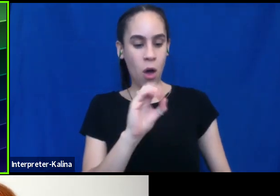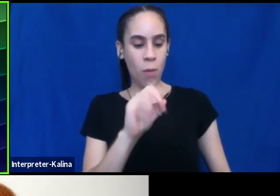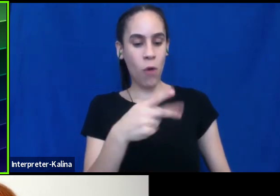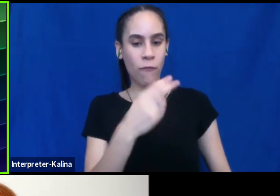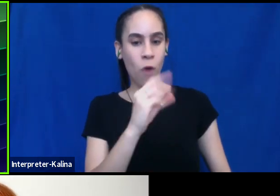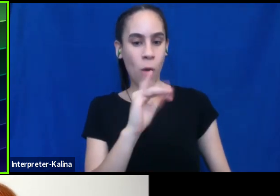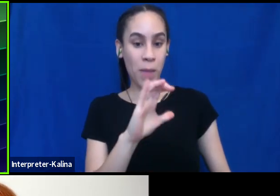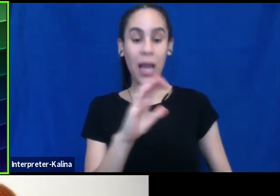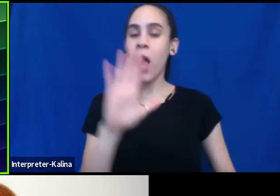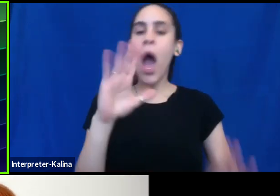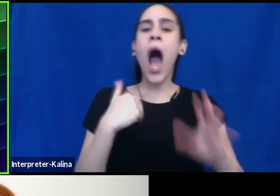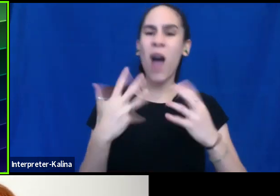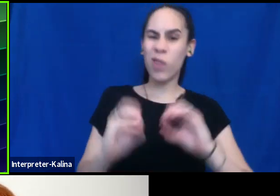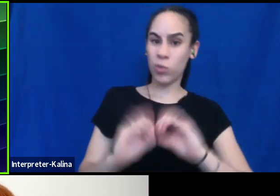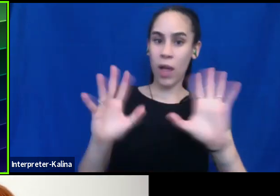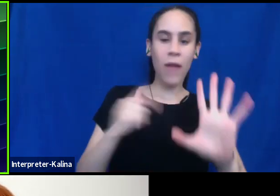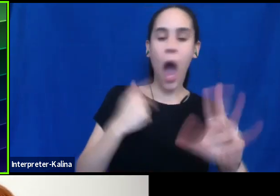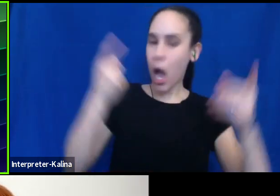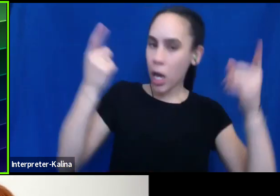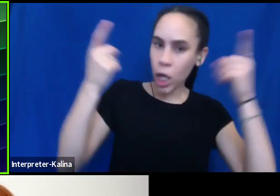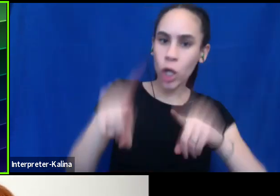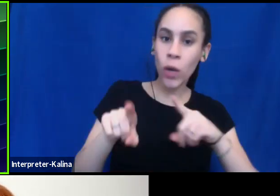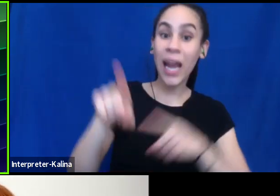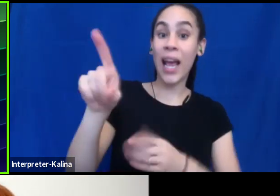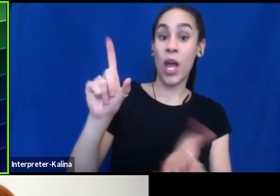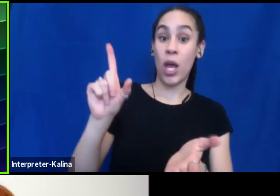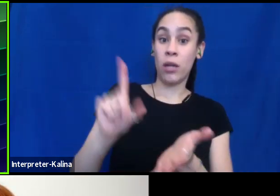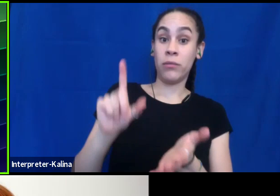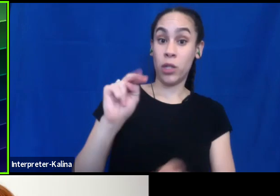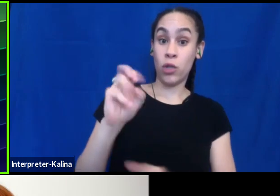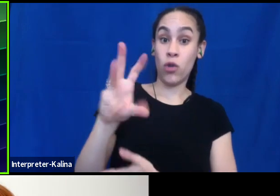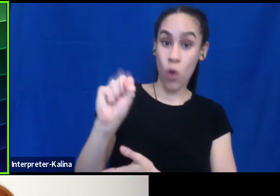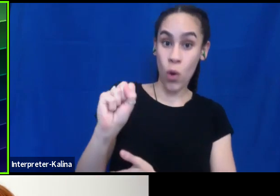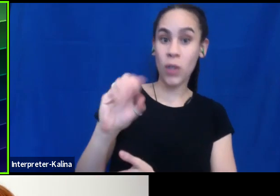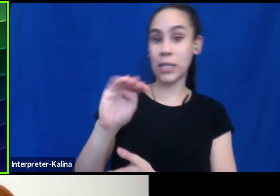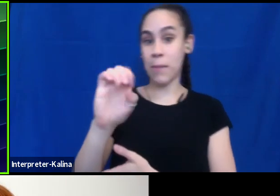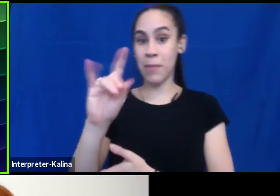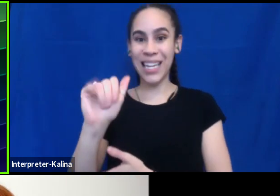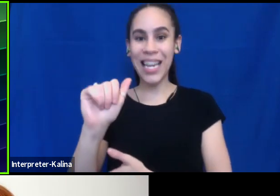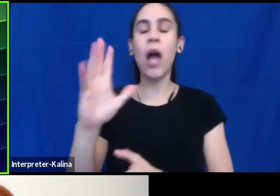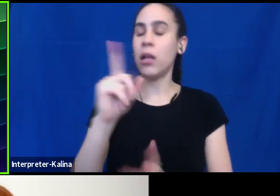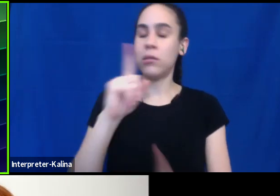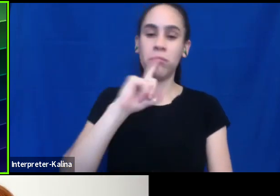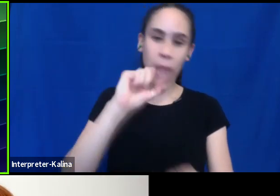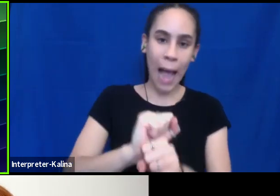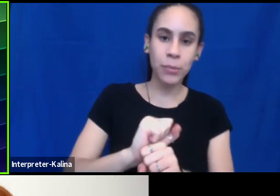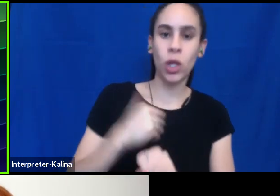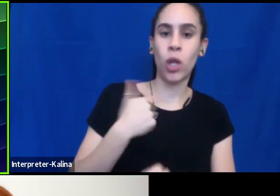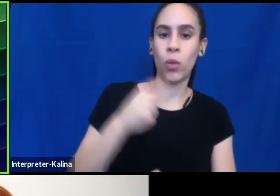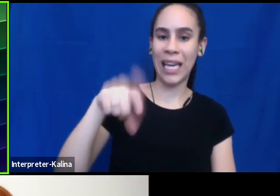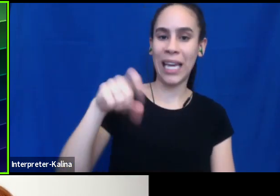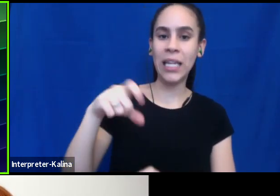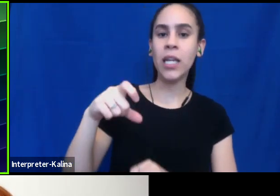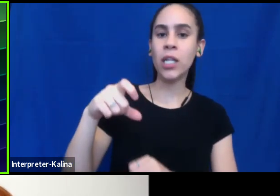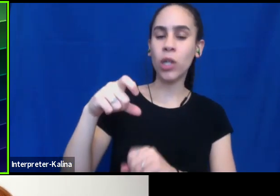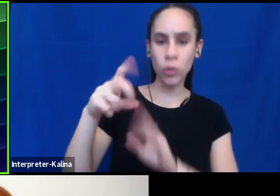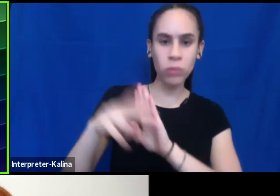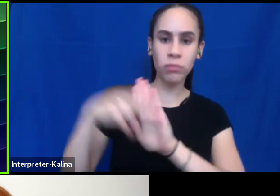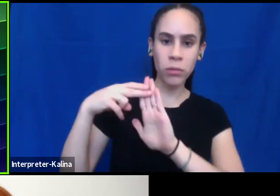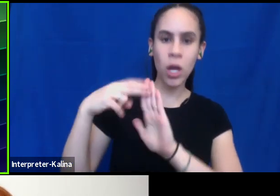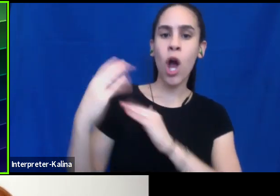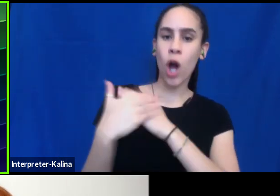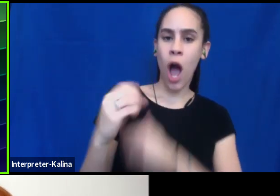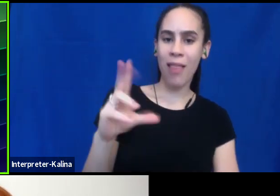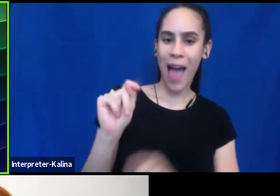this person, um, you know, in, in the news, in the media, absolutely. Like we need to be calling out folks on racist behavior.